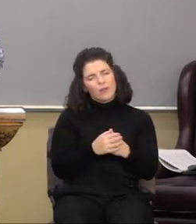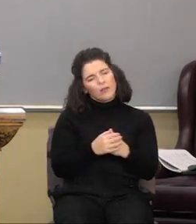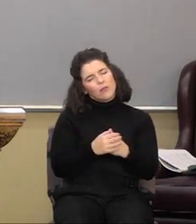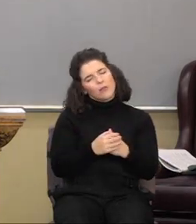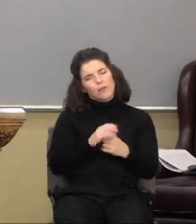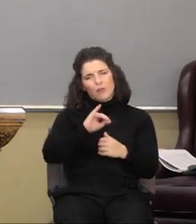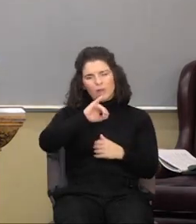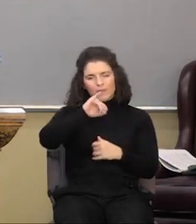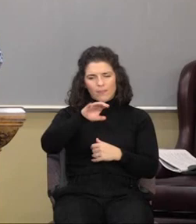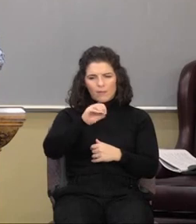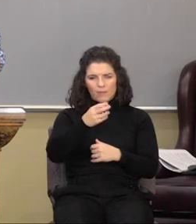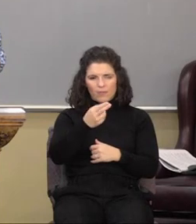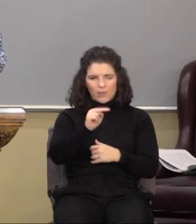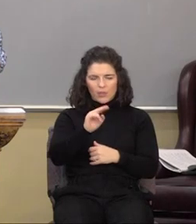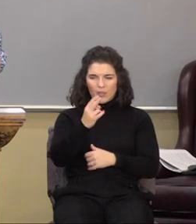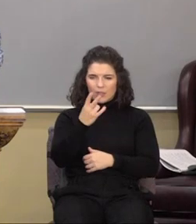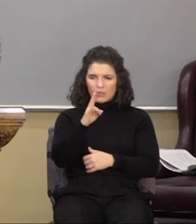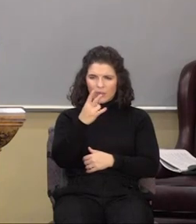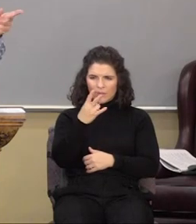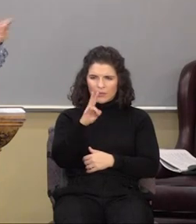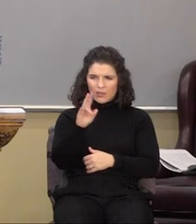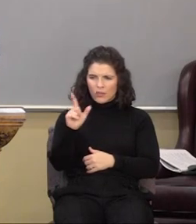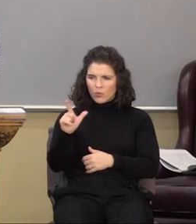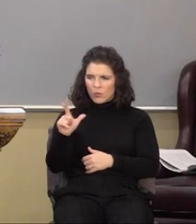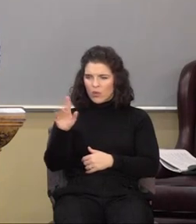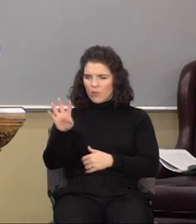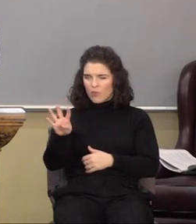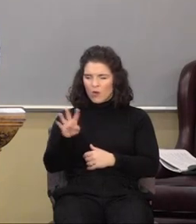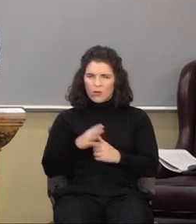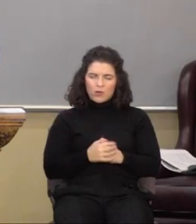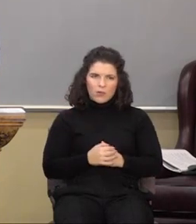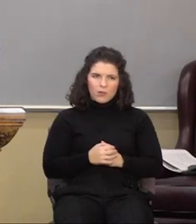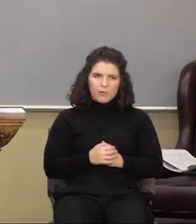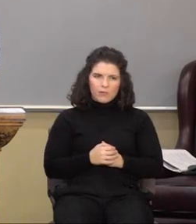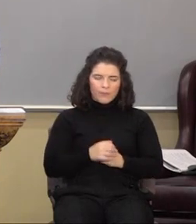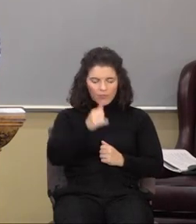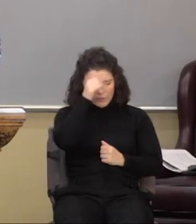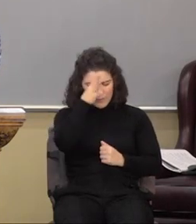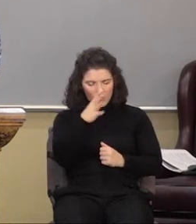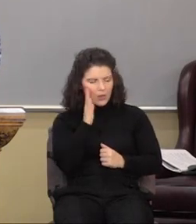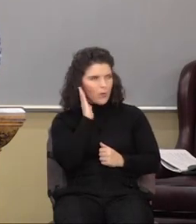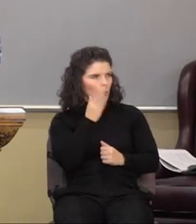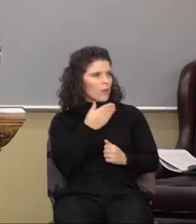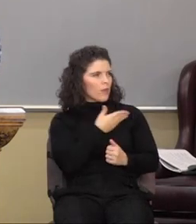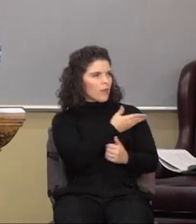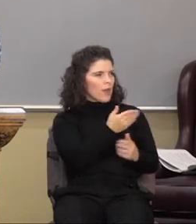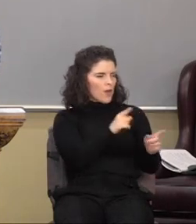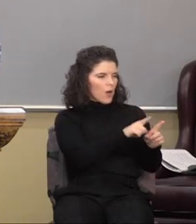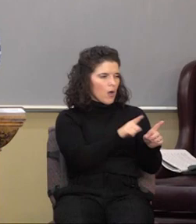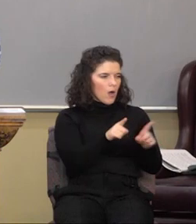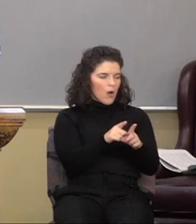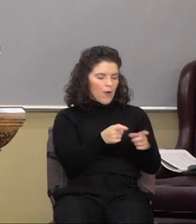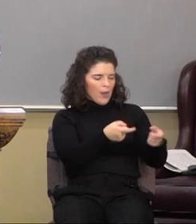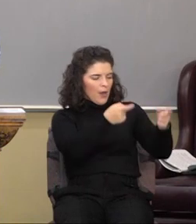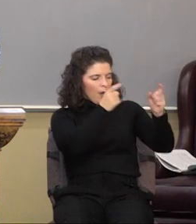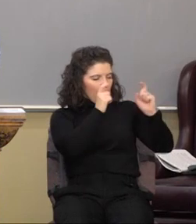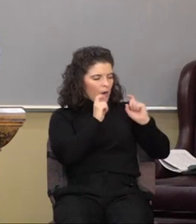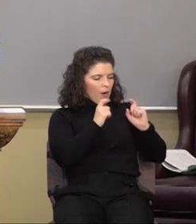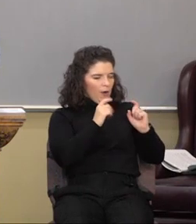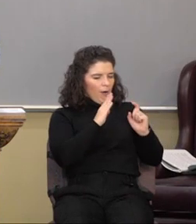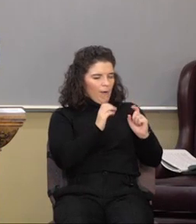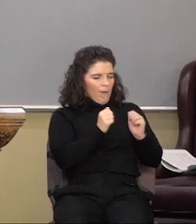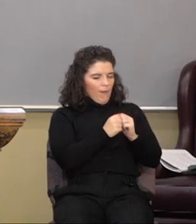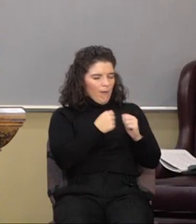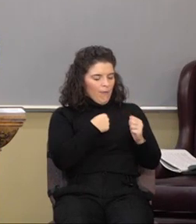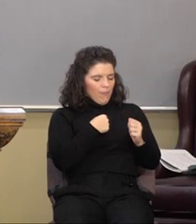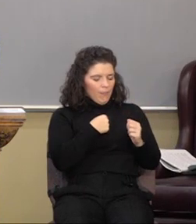17, what does the Lord say at verse 24? Father, I will that they also whom thou has given me be with me where